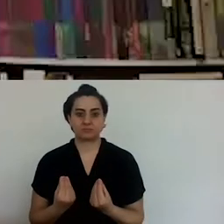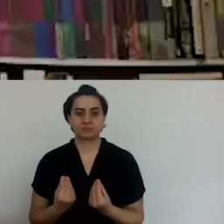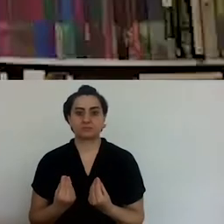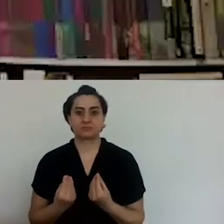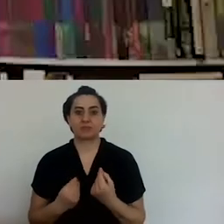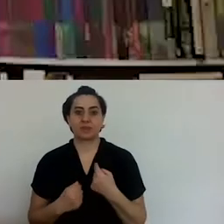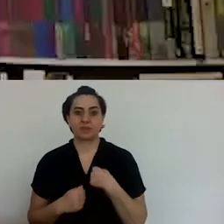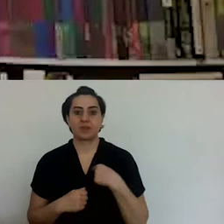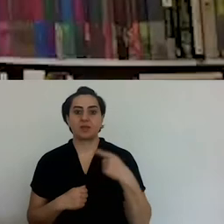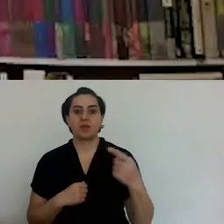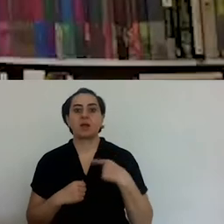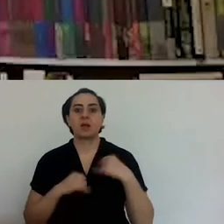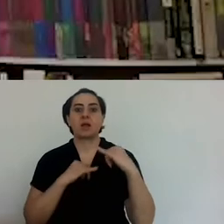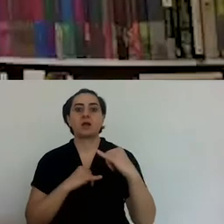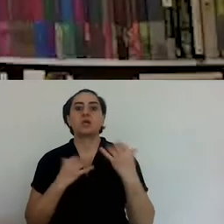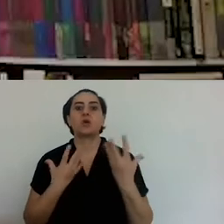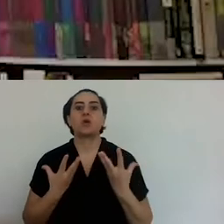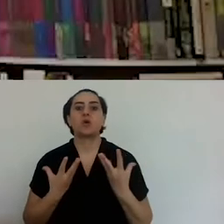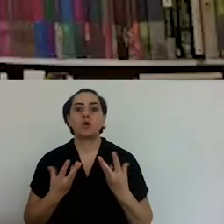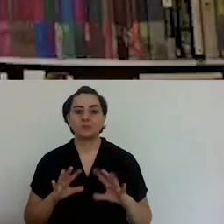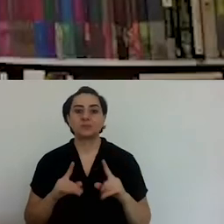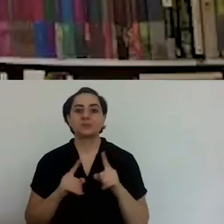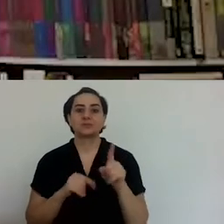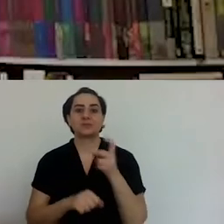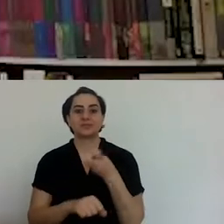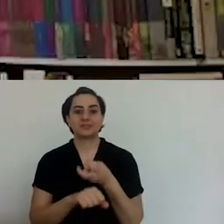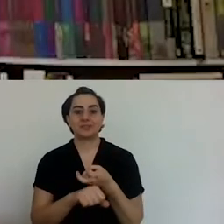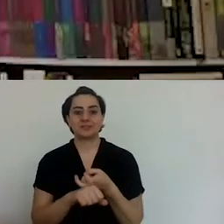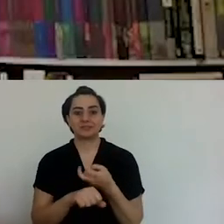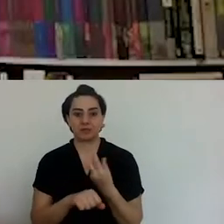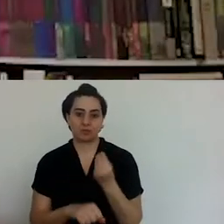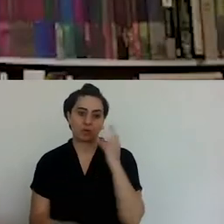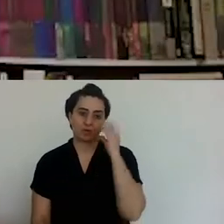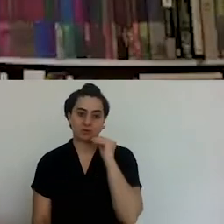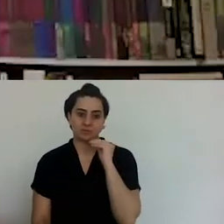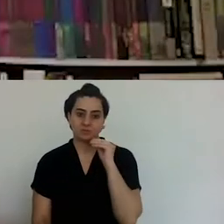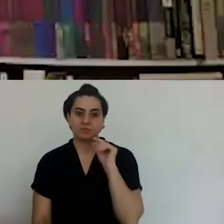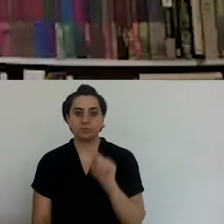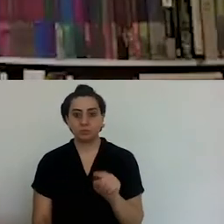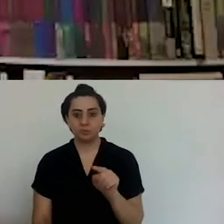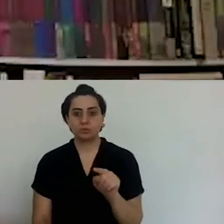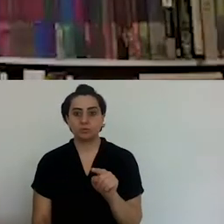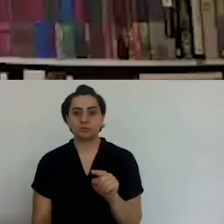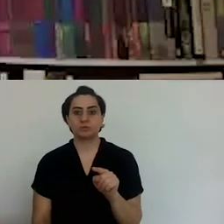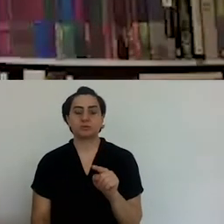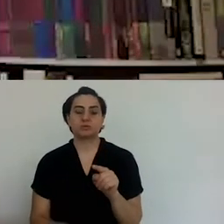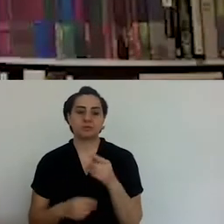appreciating that it's different from you.